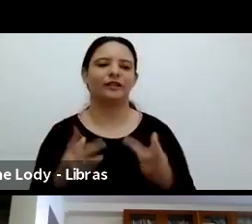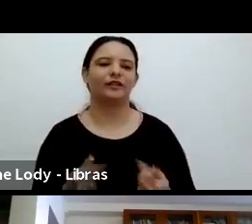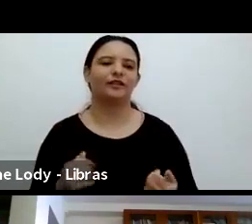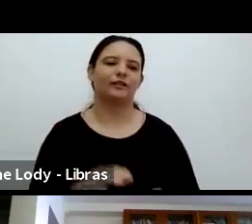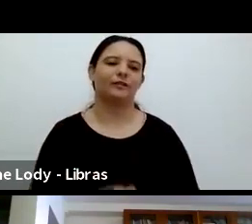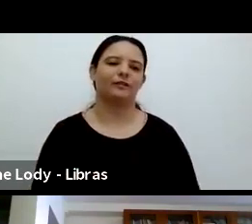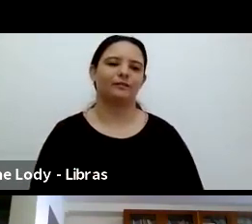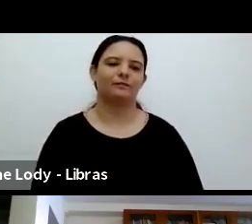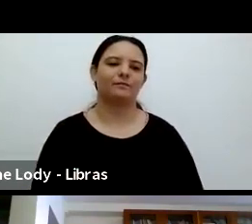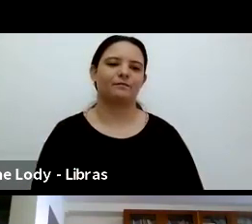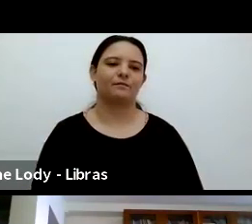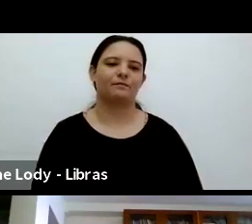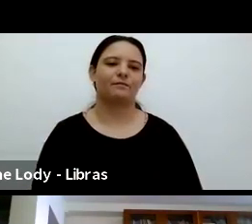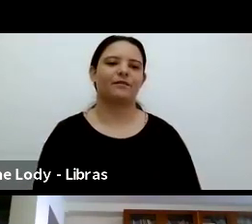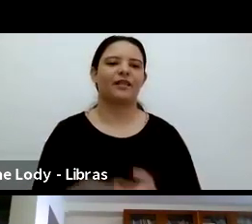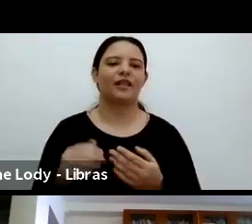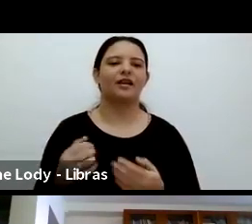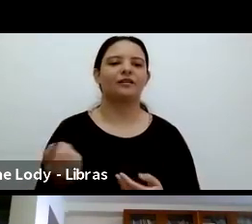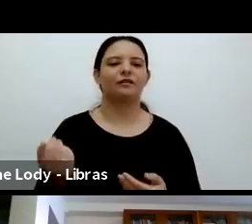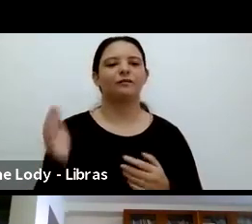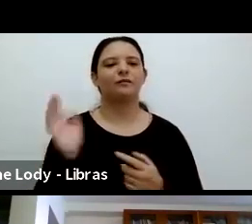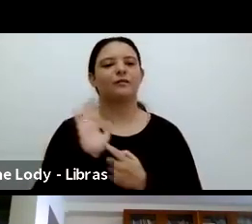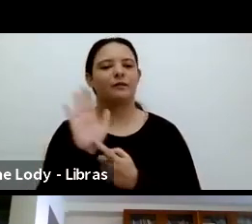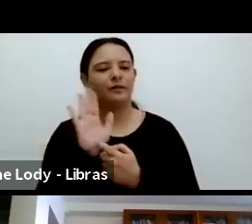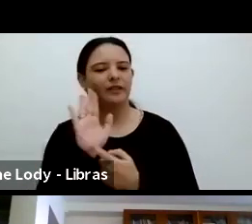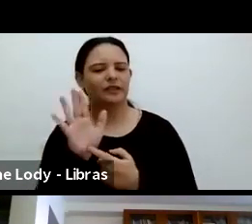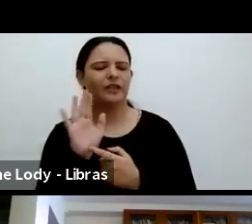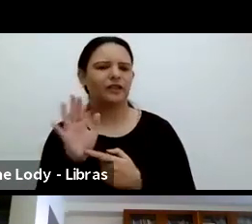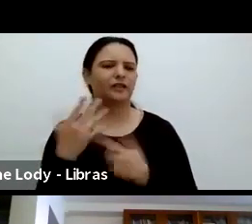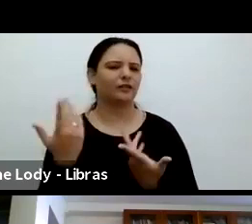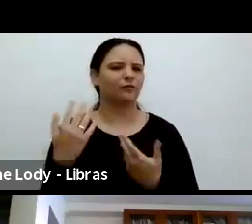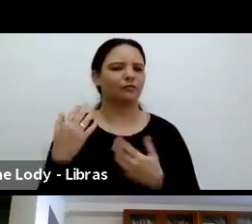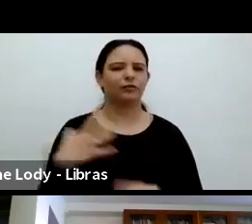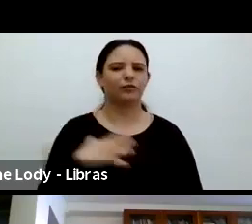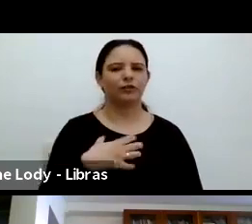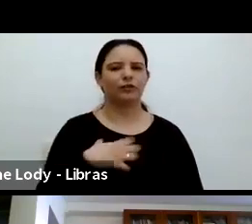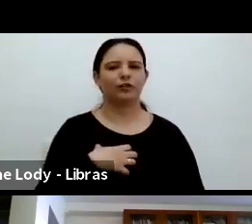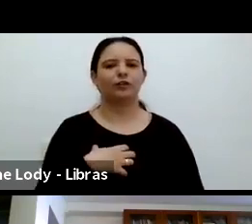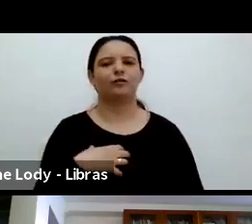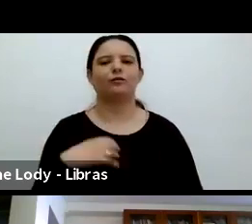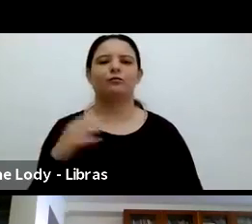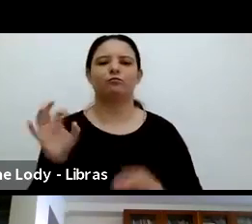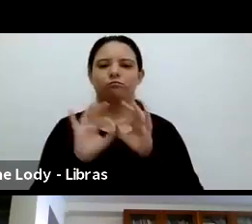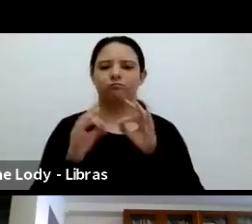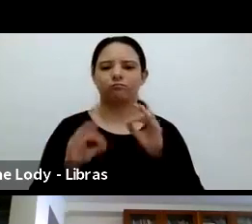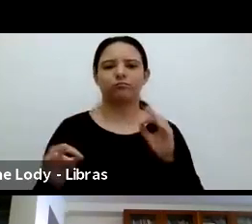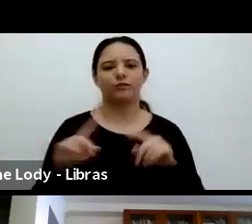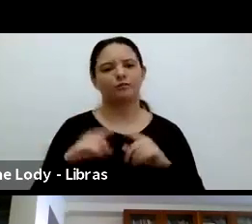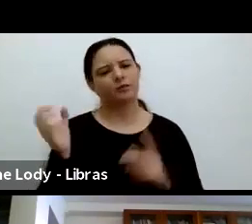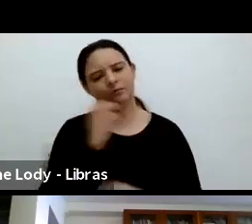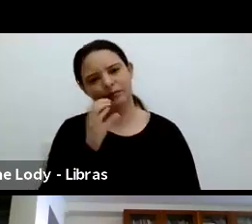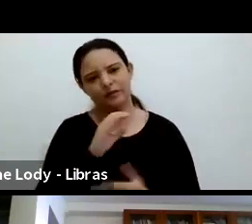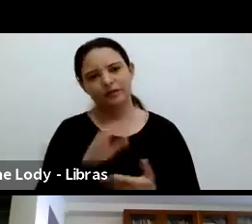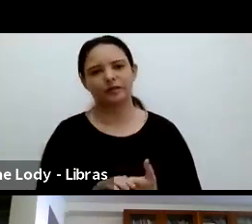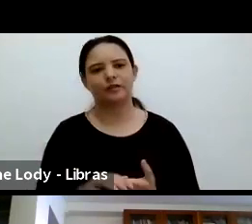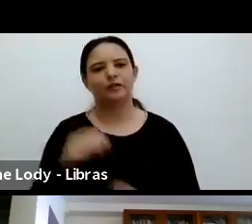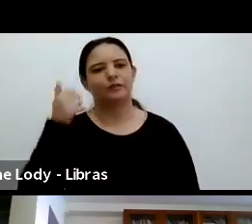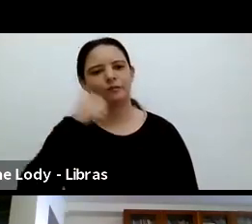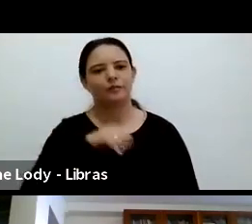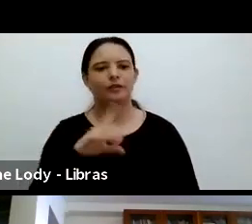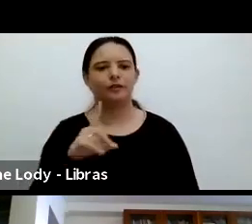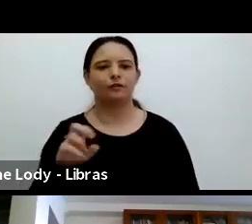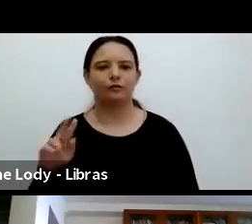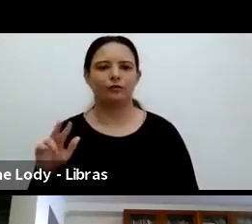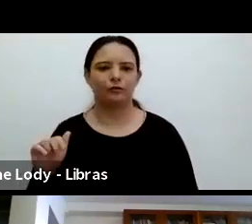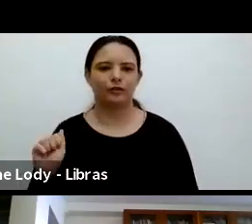of a formal presentation, but it's going to be quick. Dr. Julie Hengst is an Associate Professor Emerita